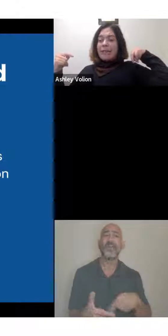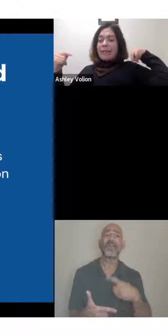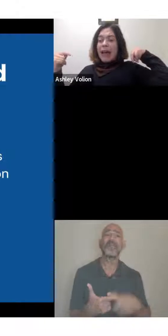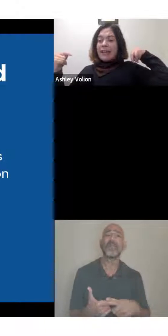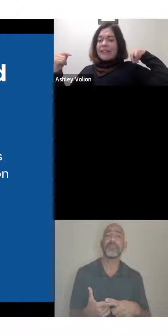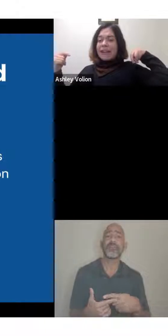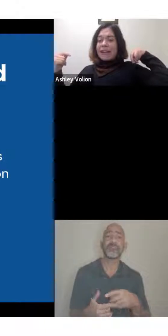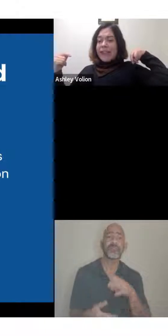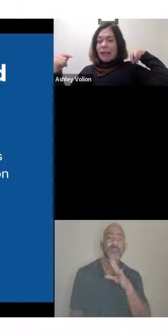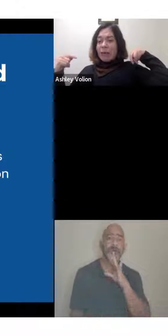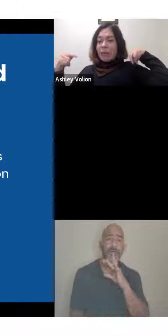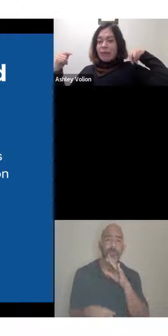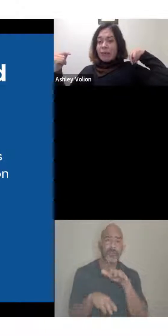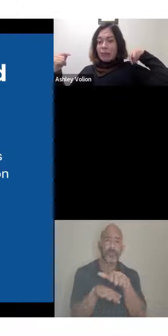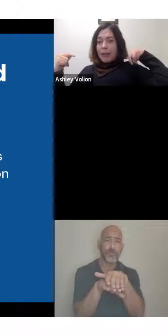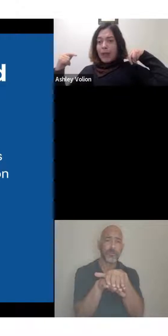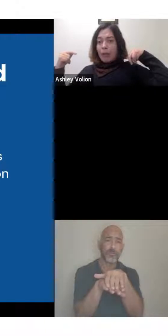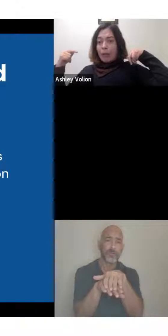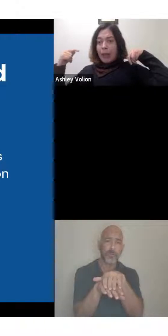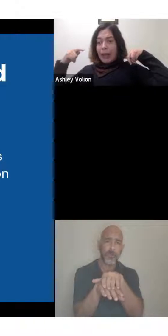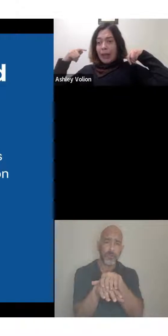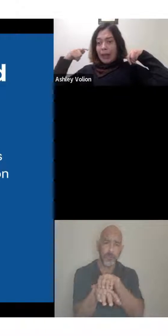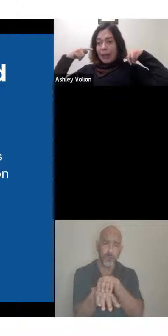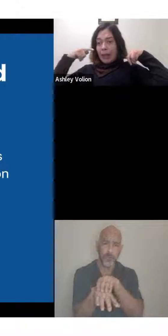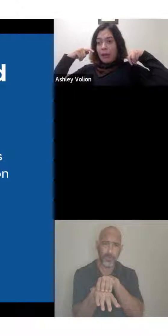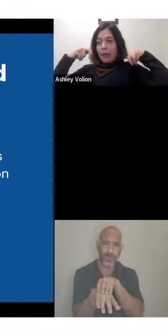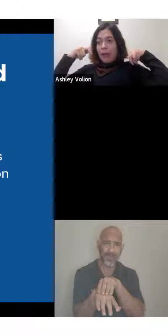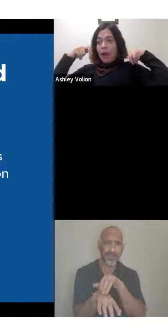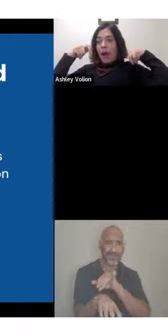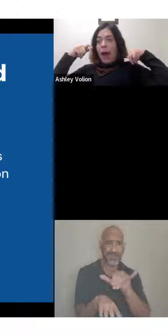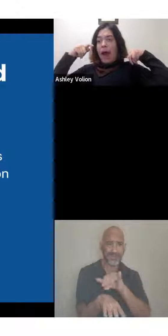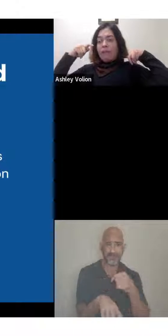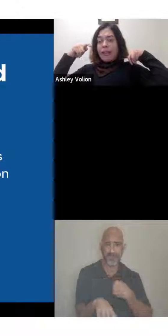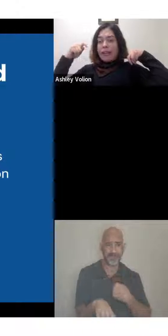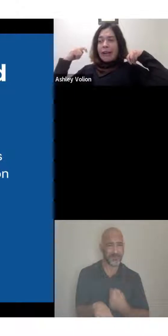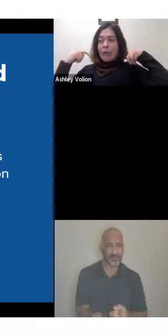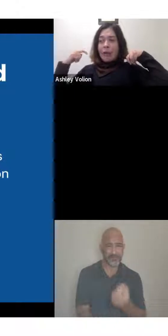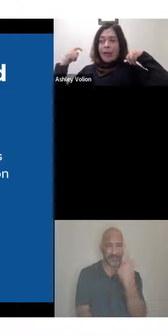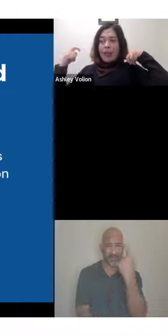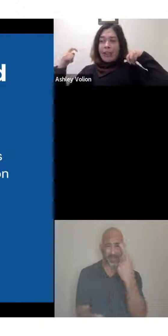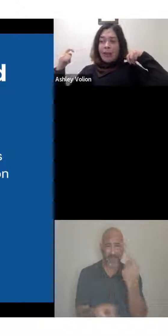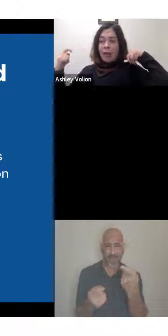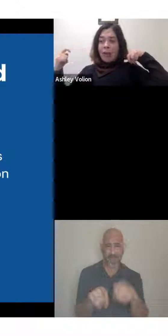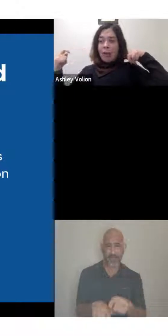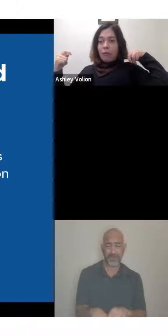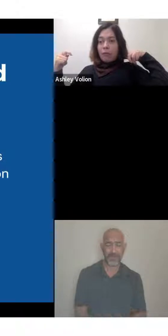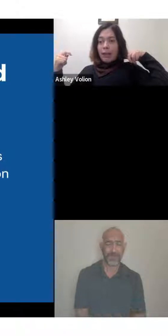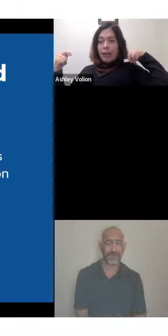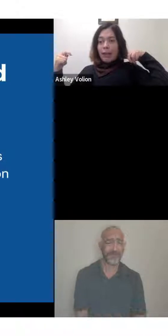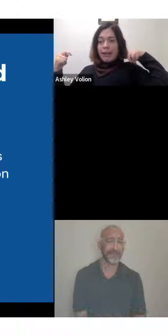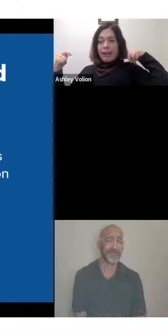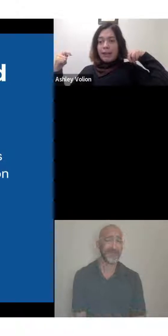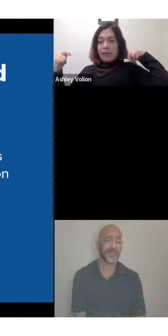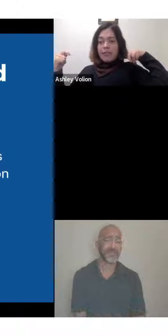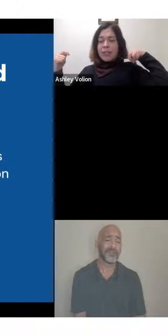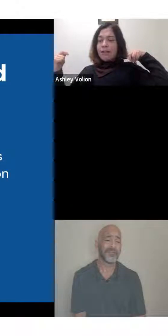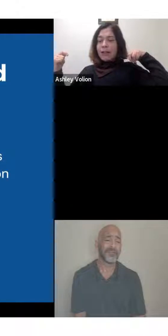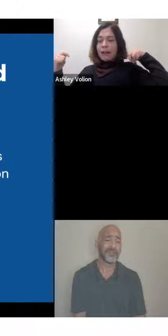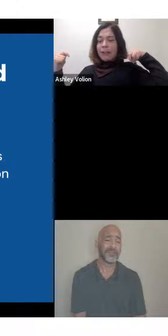times that stereotype comes into play when having to deal with really